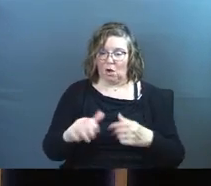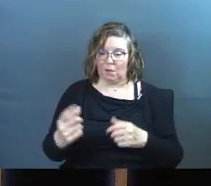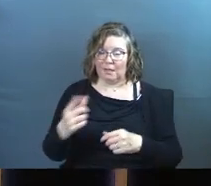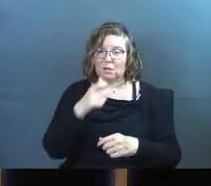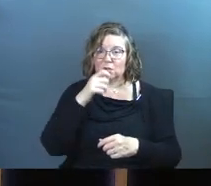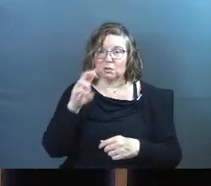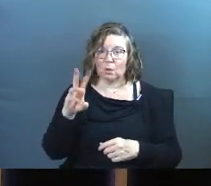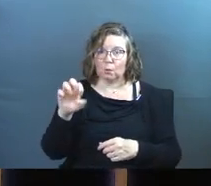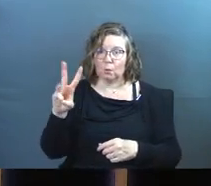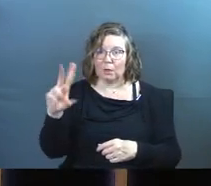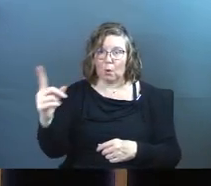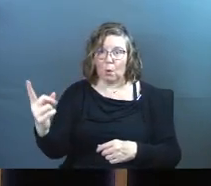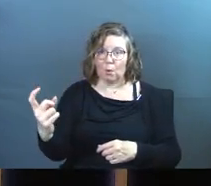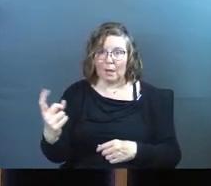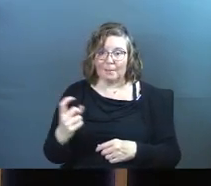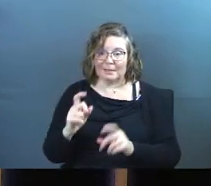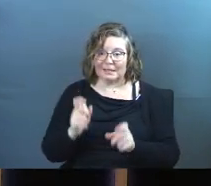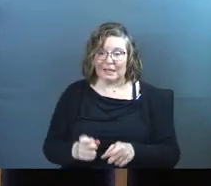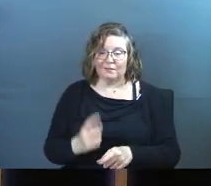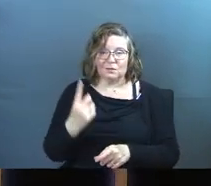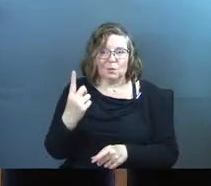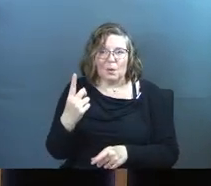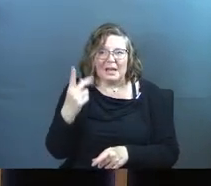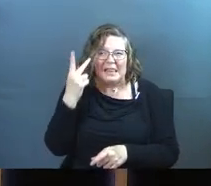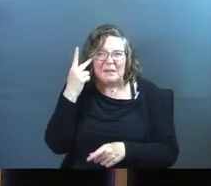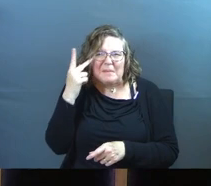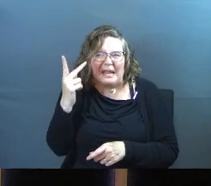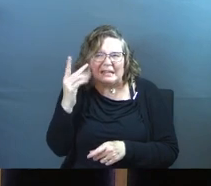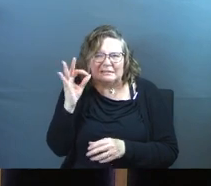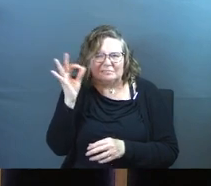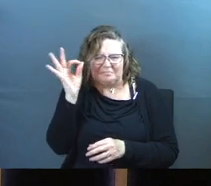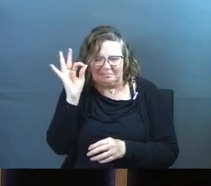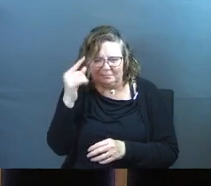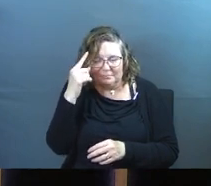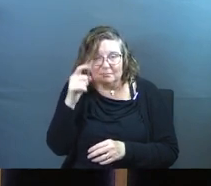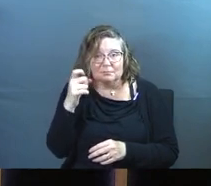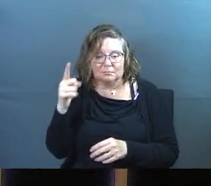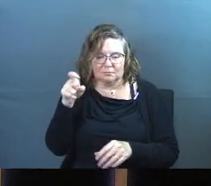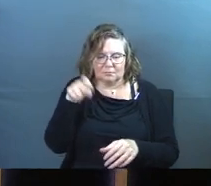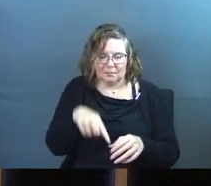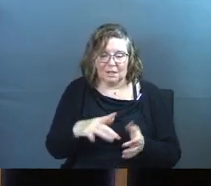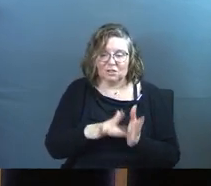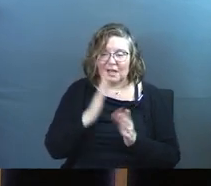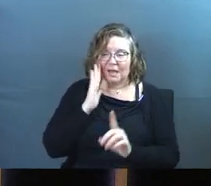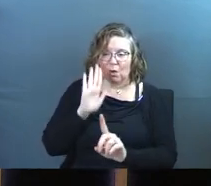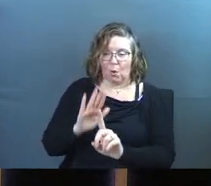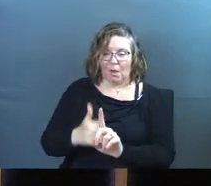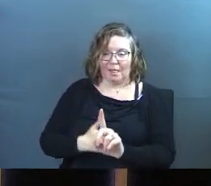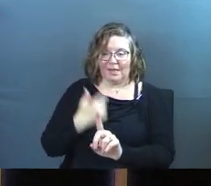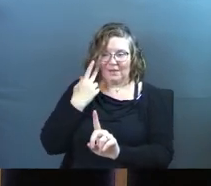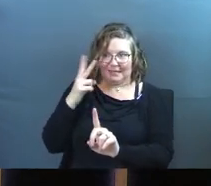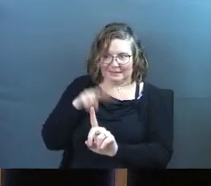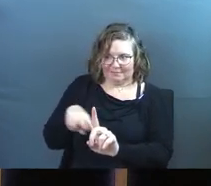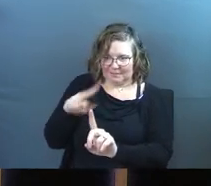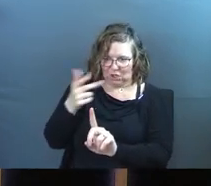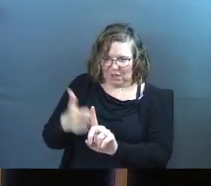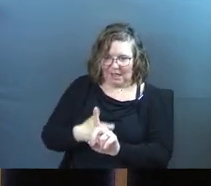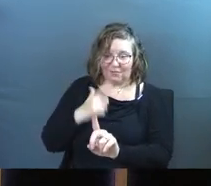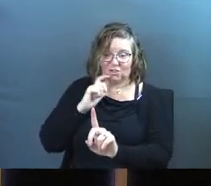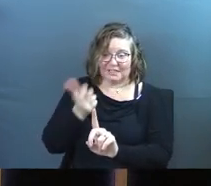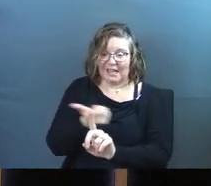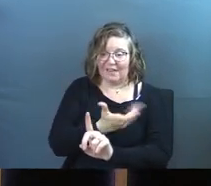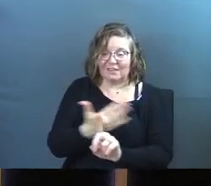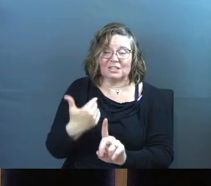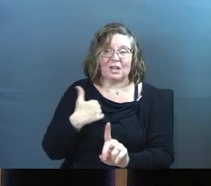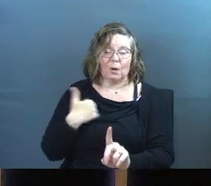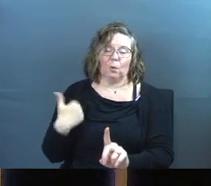a sudden there's a widow that comes up and she gives just pennies, puts it in there. And Jesus says, I know her life. I can see her life. And she just gave all